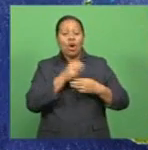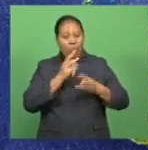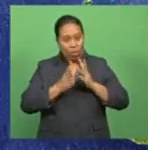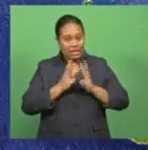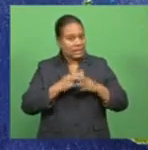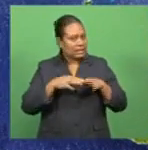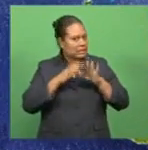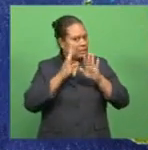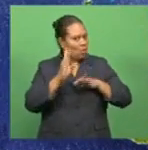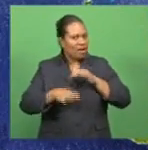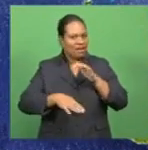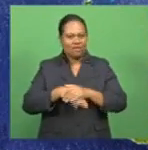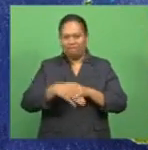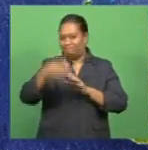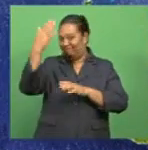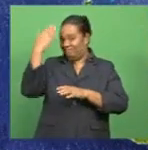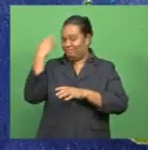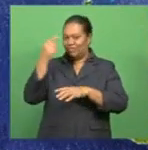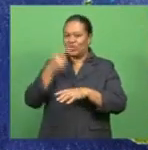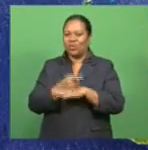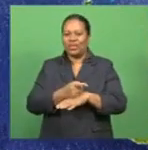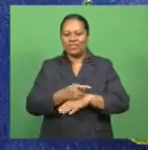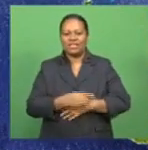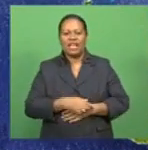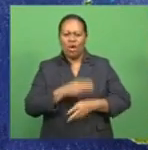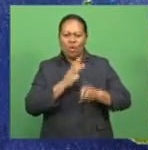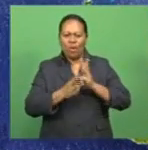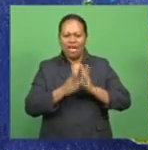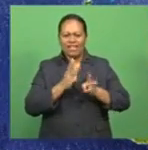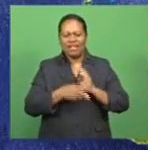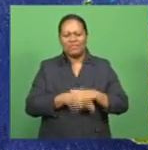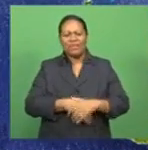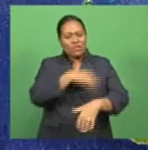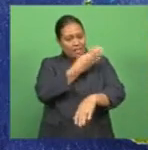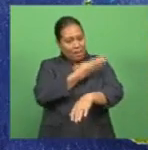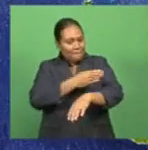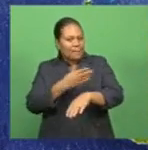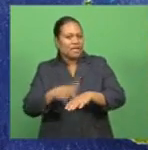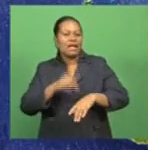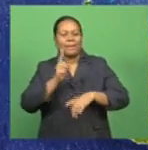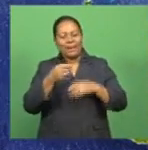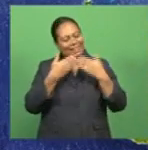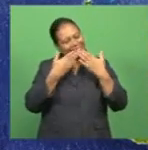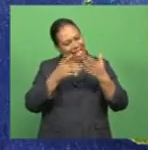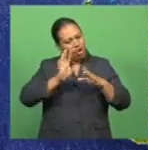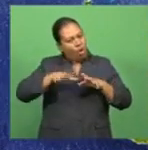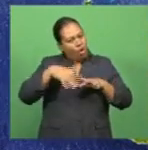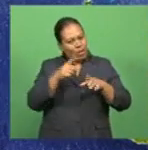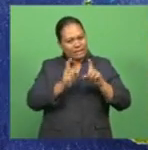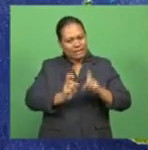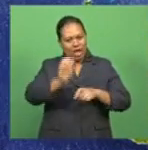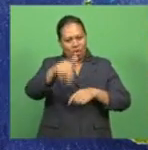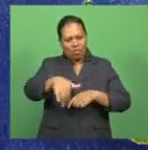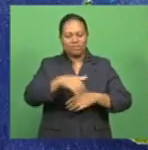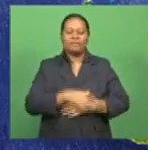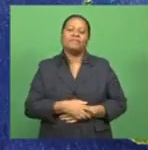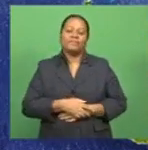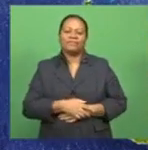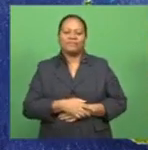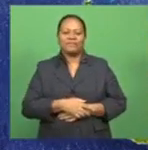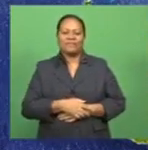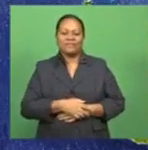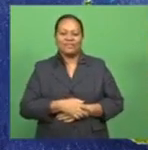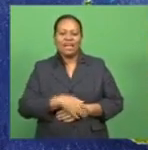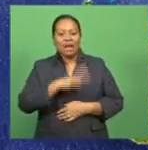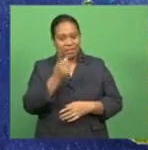amazing. The last two weeks was actually the weather for the beach, but thank you for keeping indoors. Let's get around to